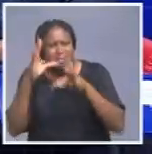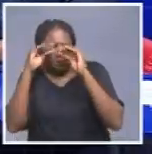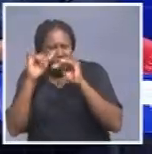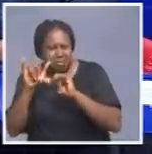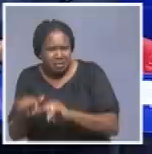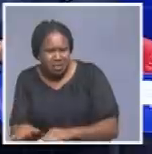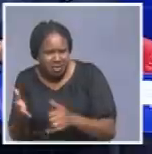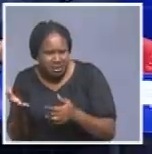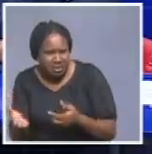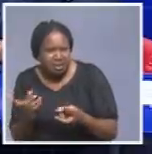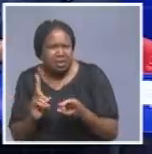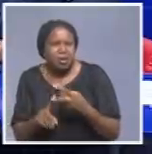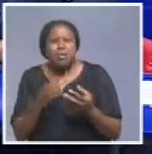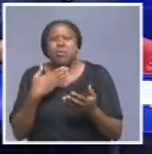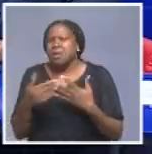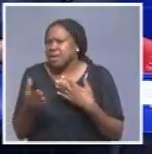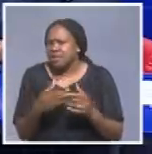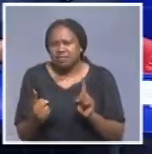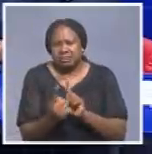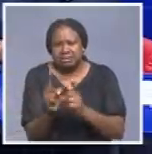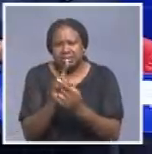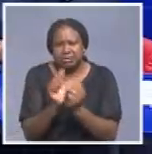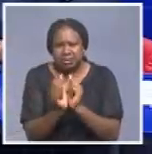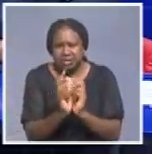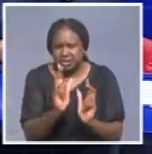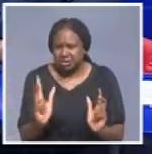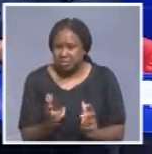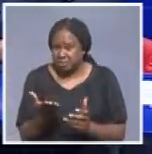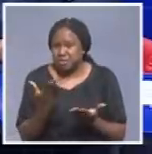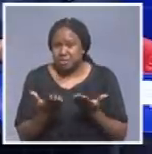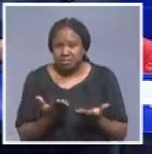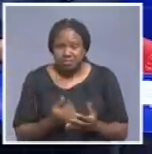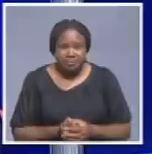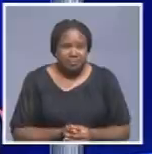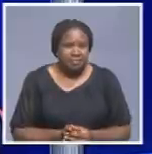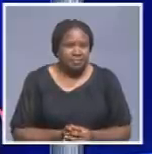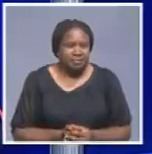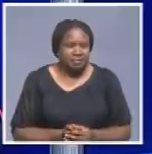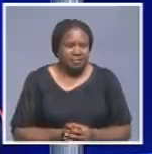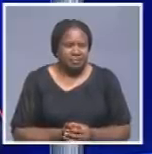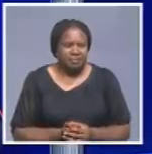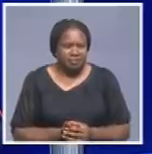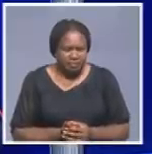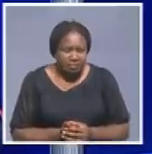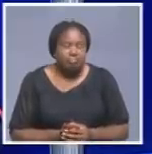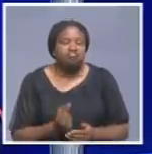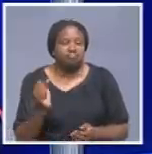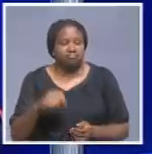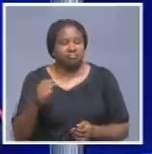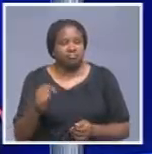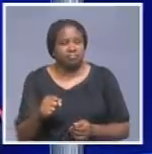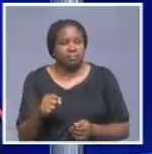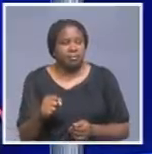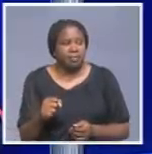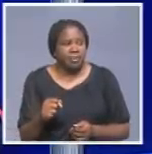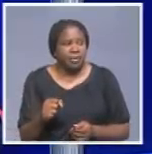where they were booked in, and whoever came into contact with these employees? Yes, when the